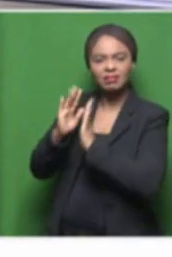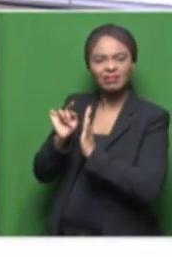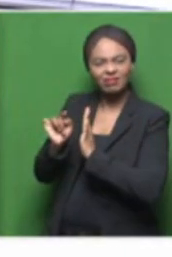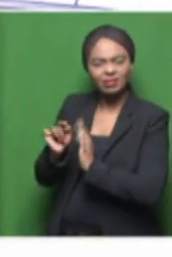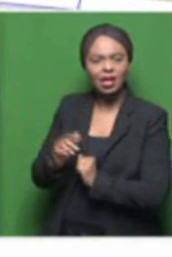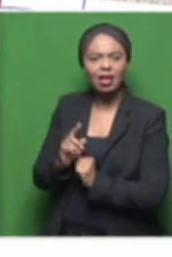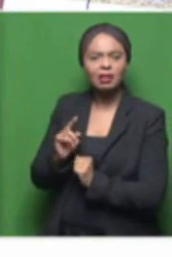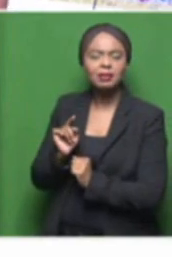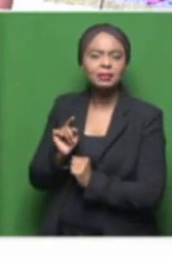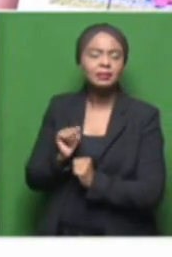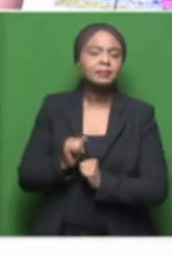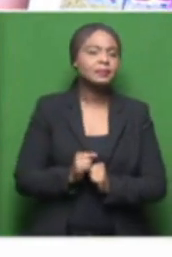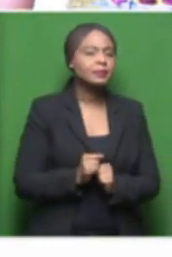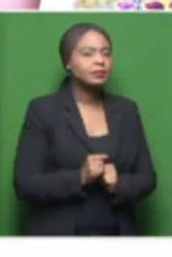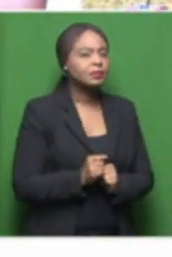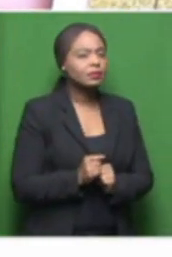Yes.